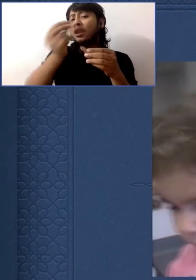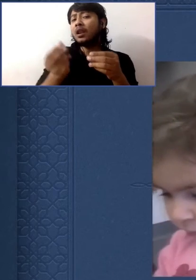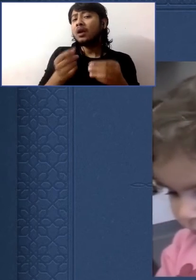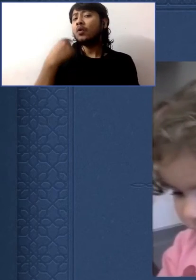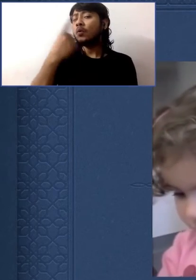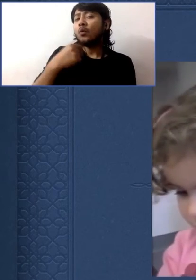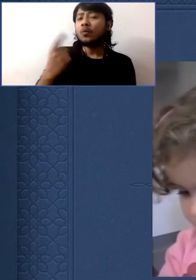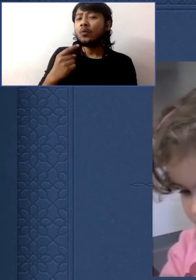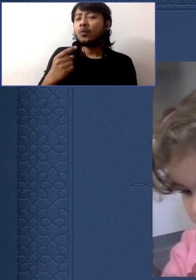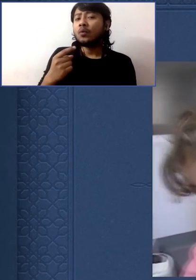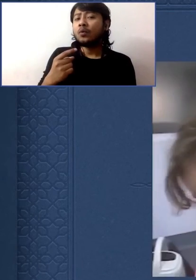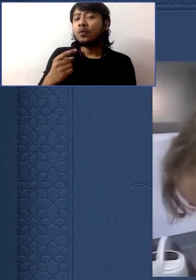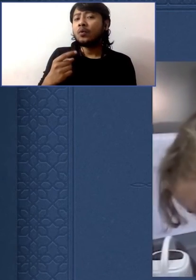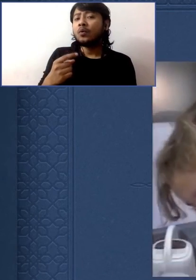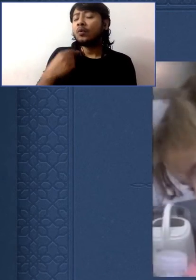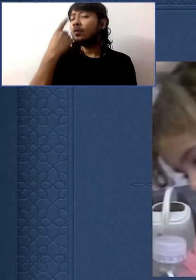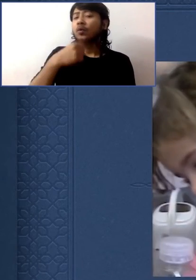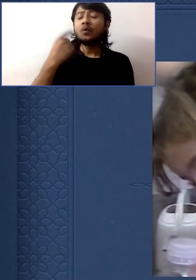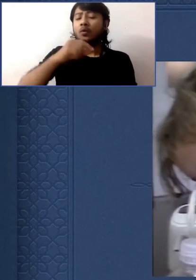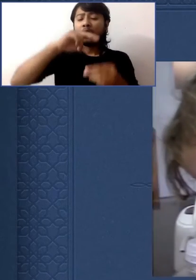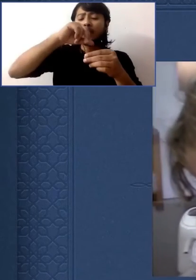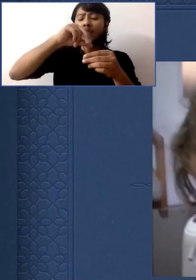Julia, who should open the bottle.